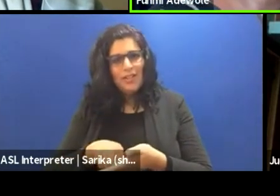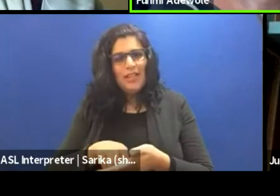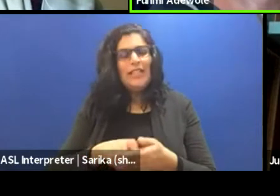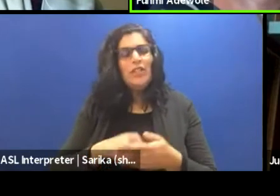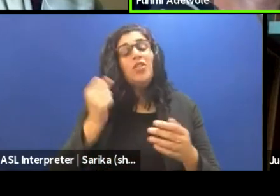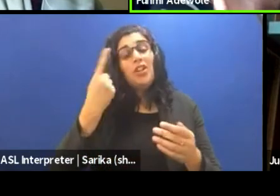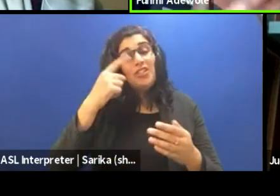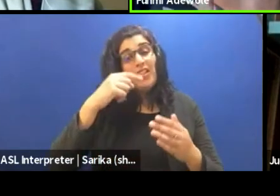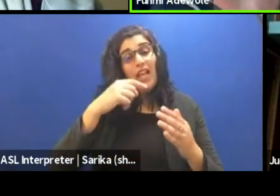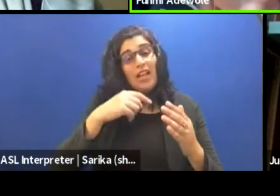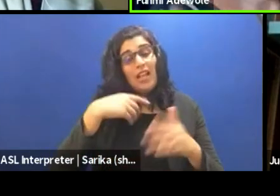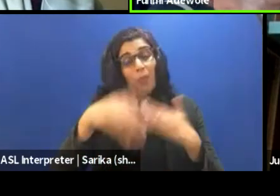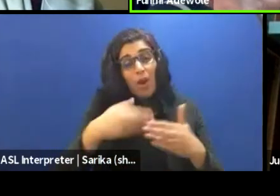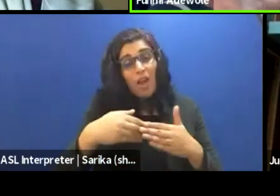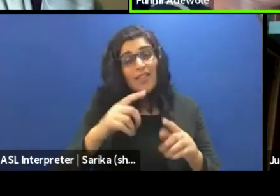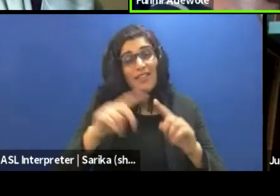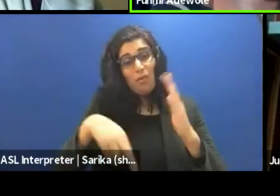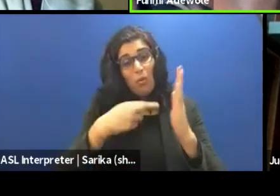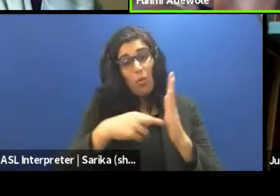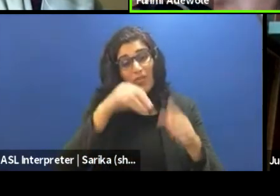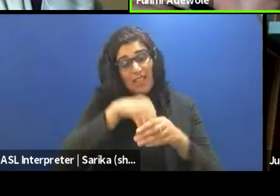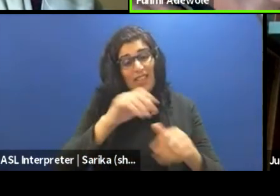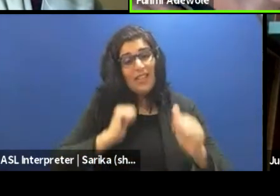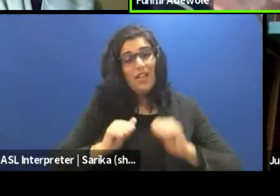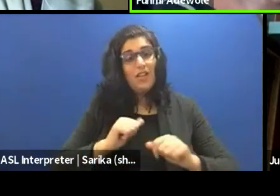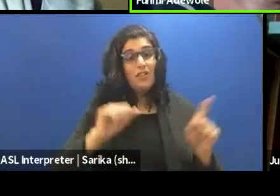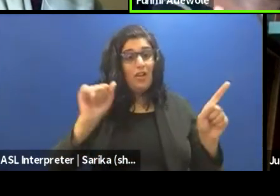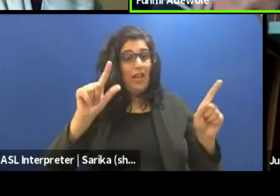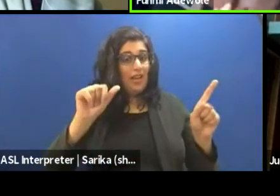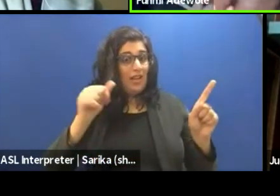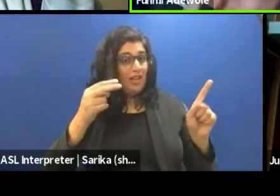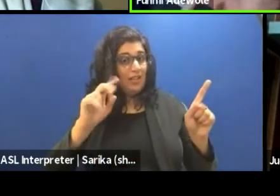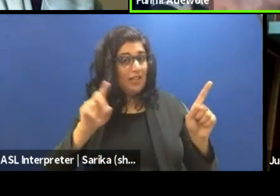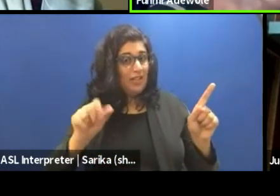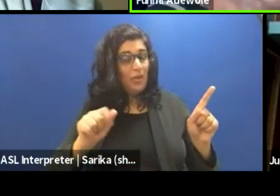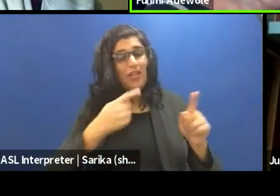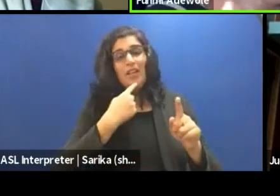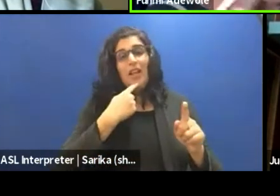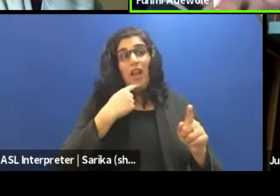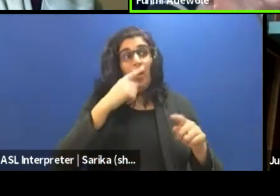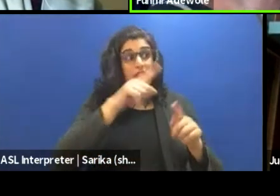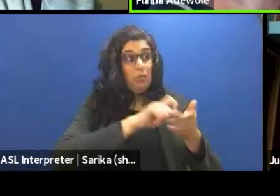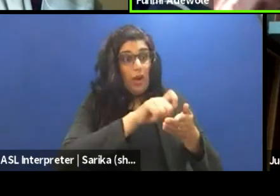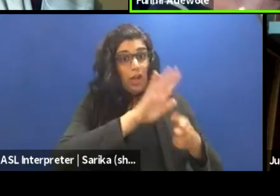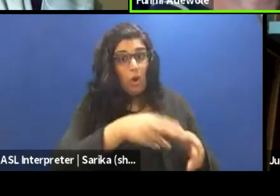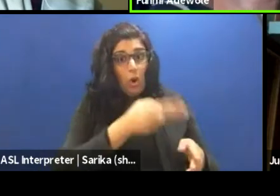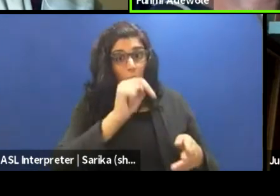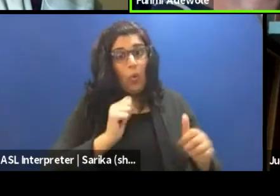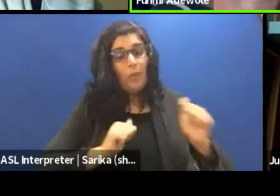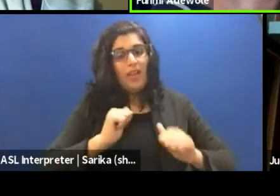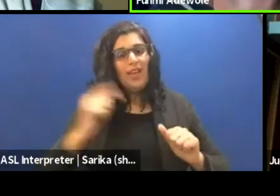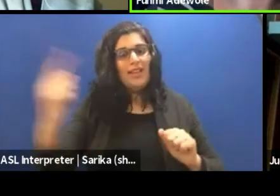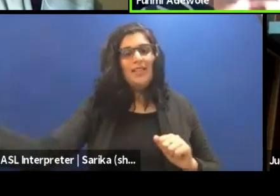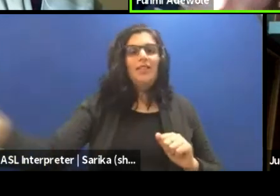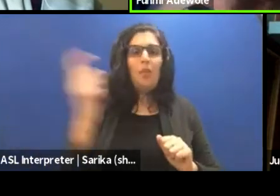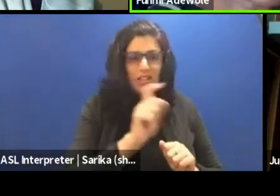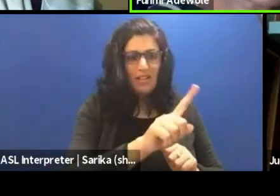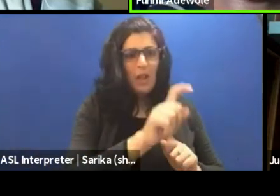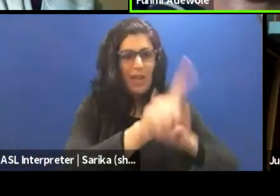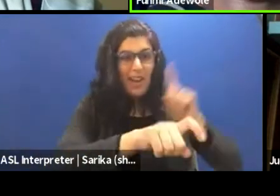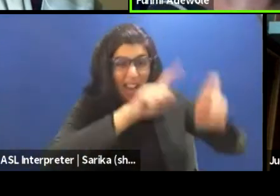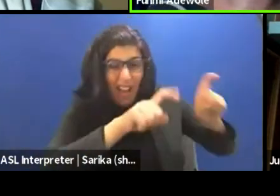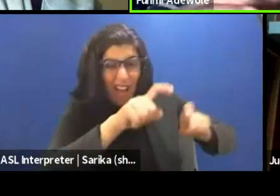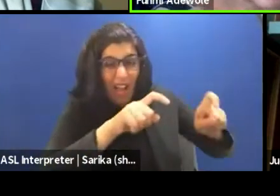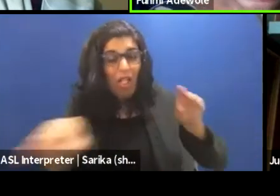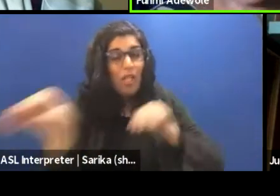Like Anganza was saying that when she's making her own play, she needed someone to come in to, to, to ask her those questions, but the